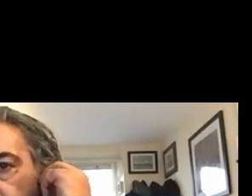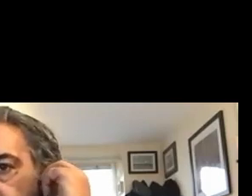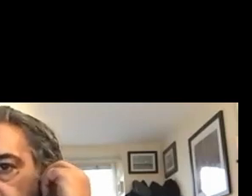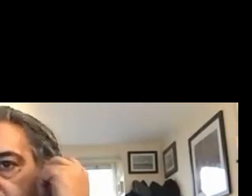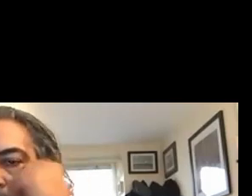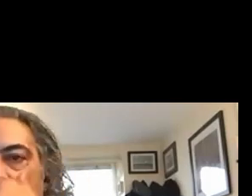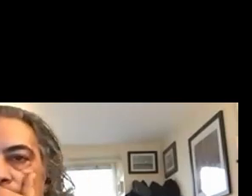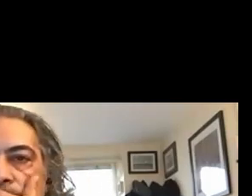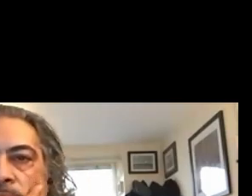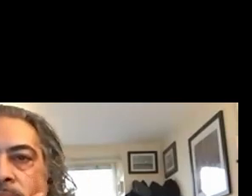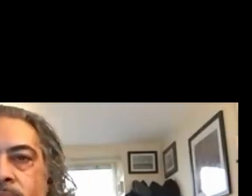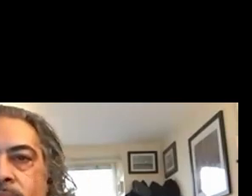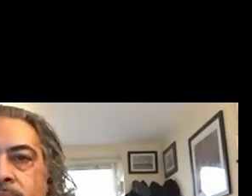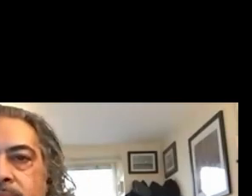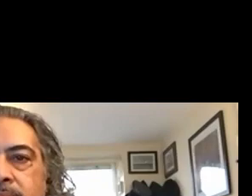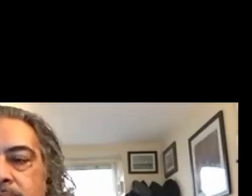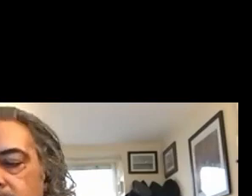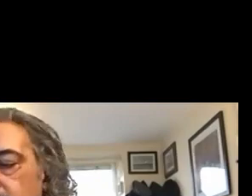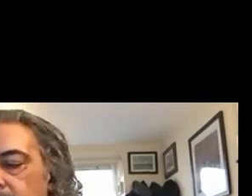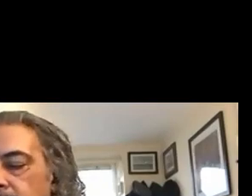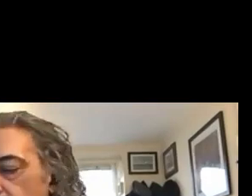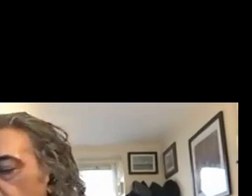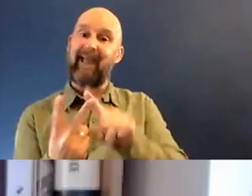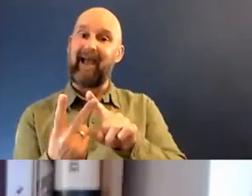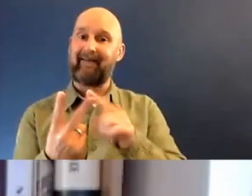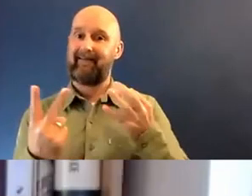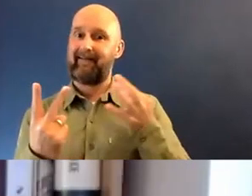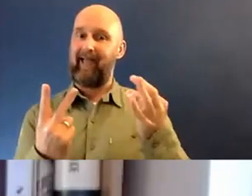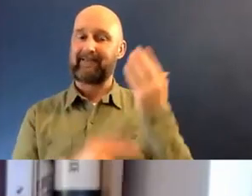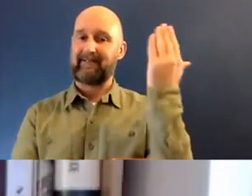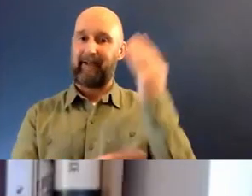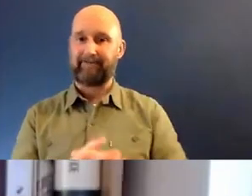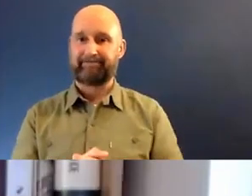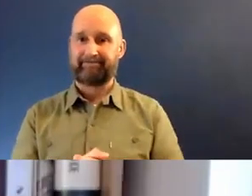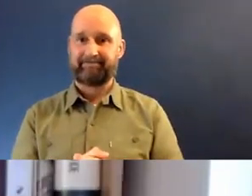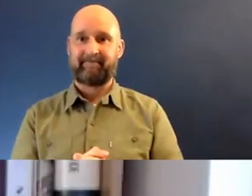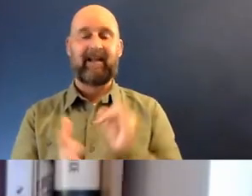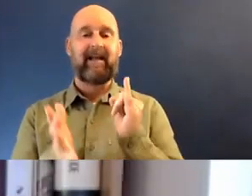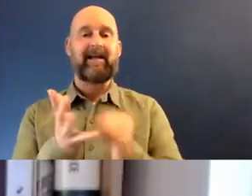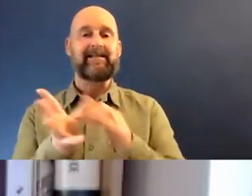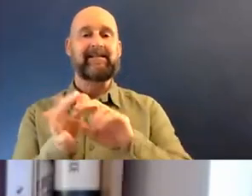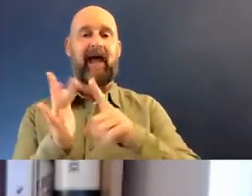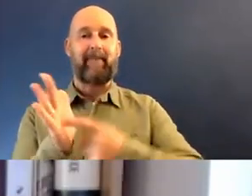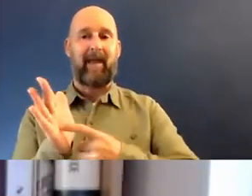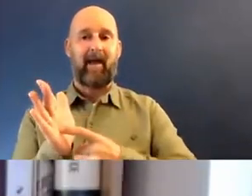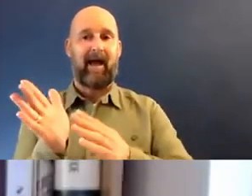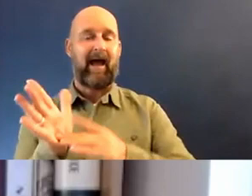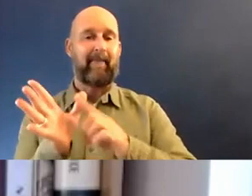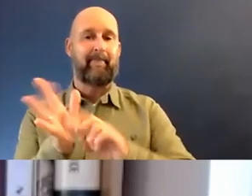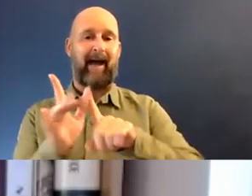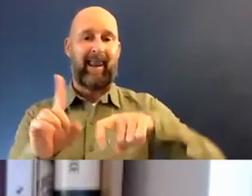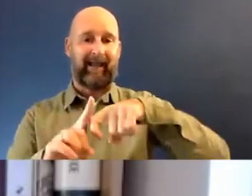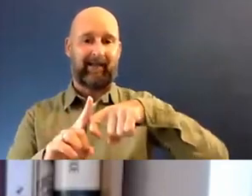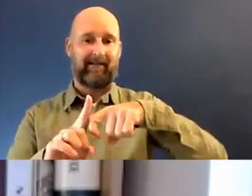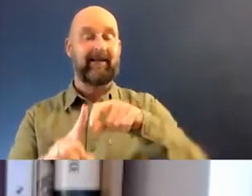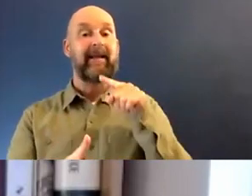move on and welcome our second guest. Our second guest is Sameer Malik. Sameer is an artist,